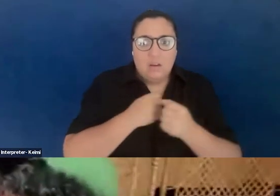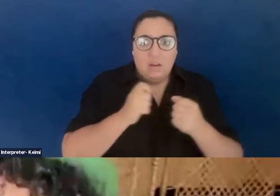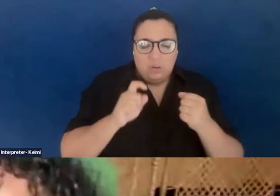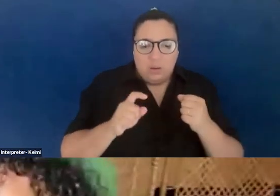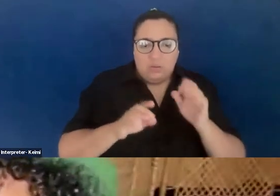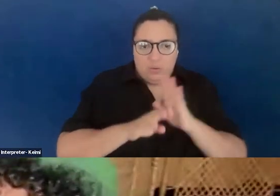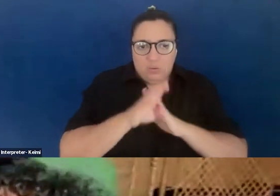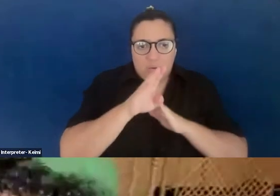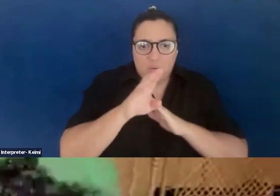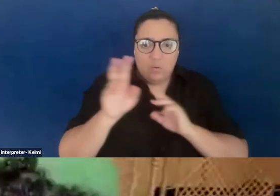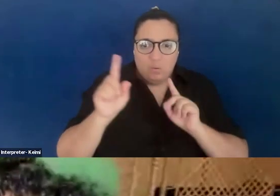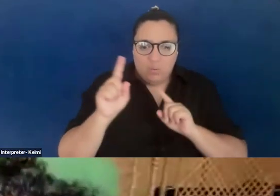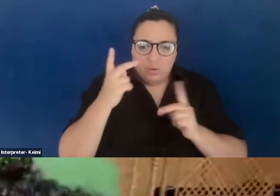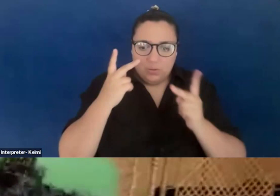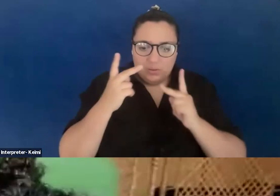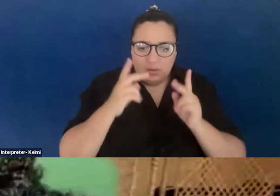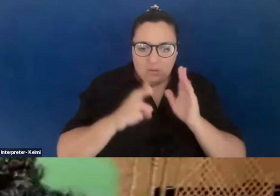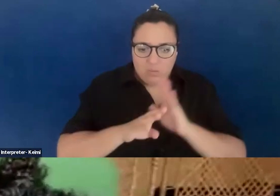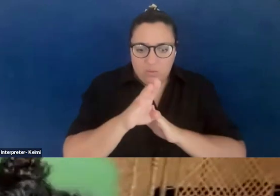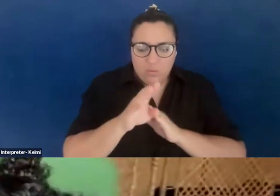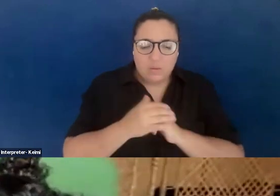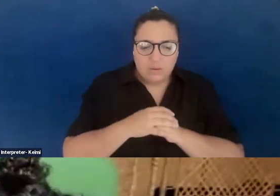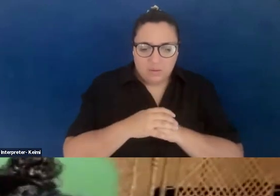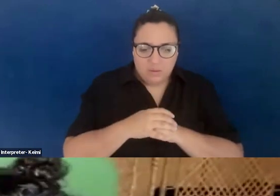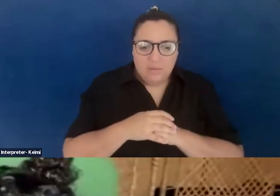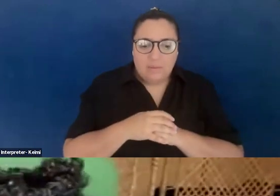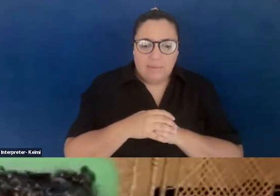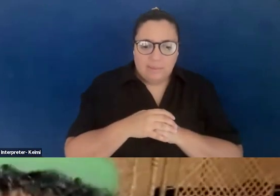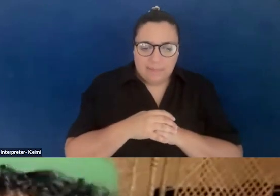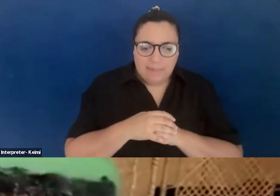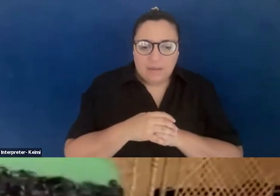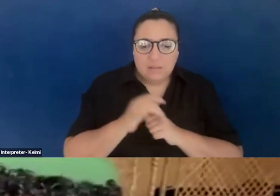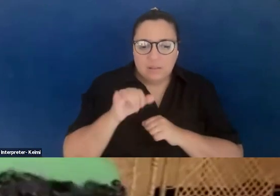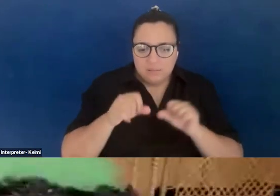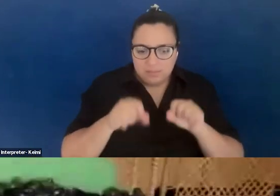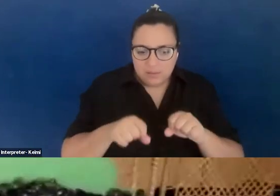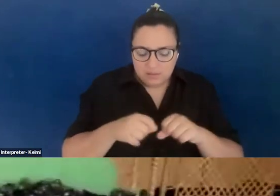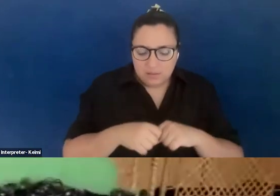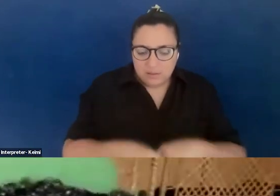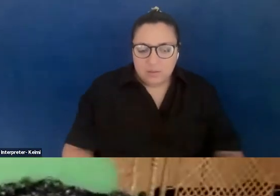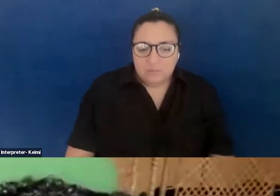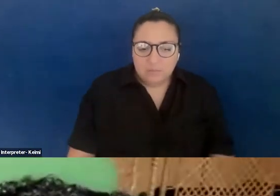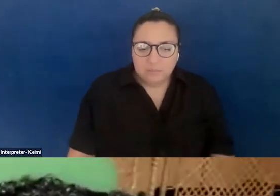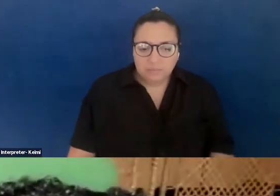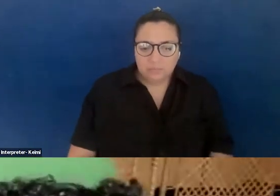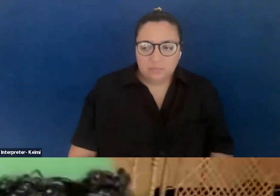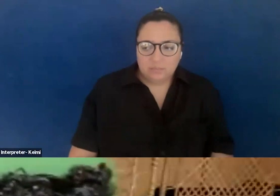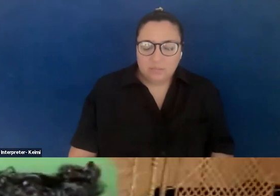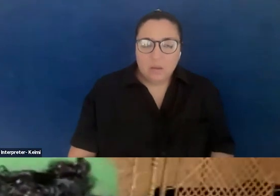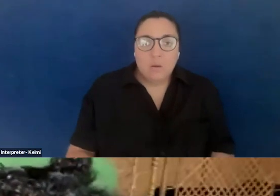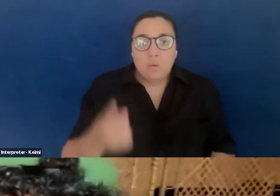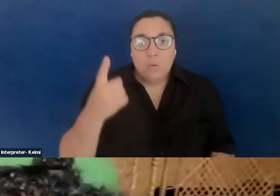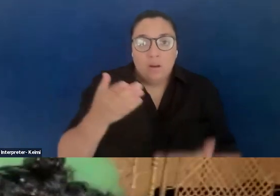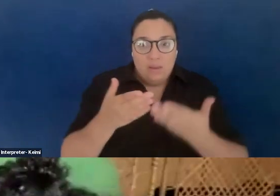where there's growth, right, um, so I think that that is really, um, potential, you know, one of the, one of the things that I used to do,